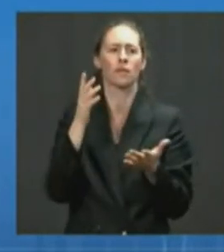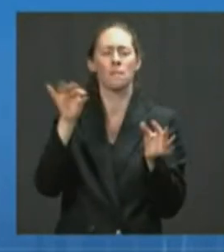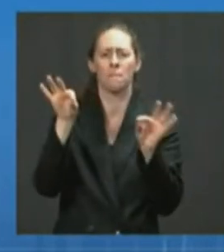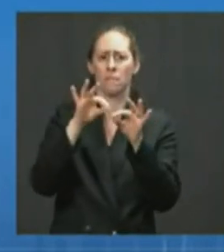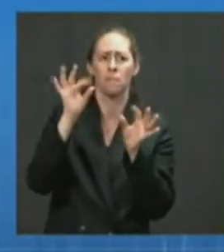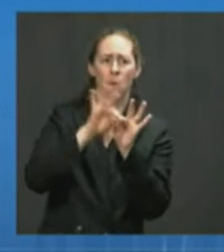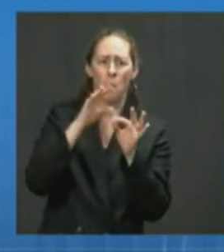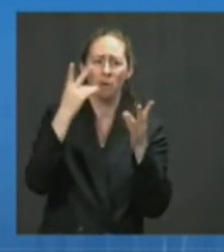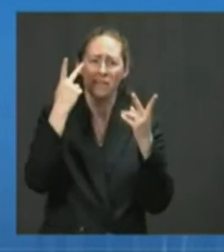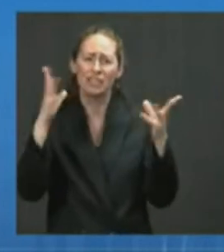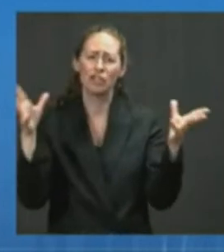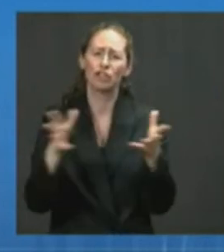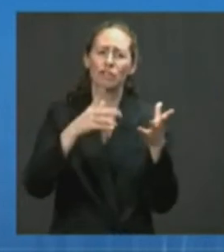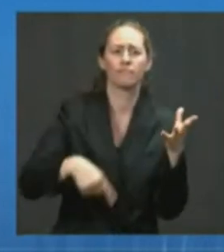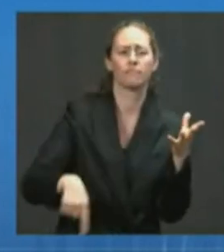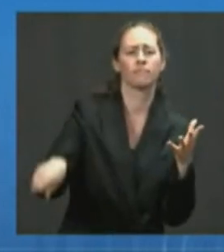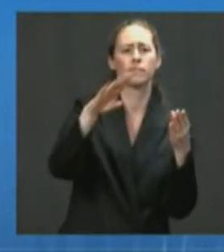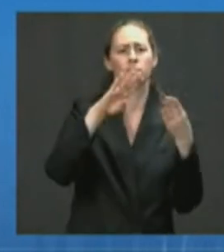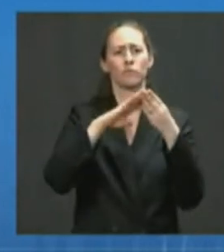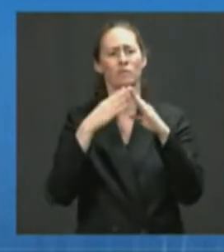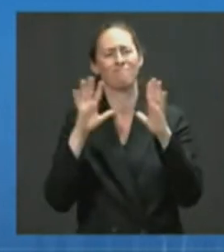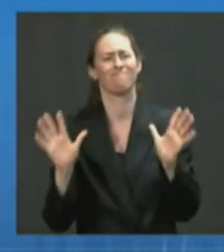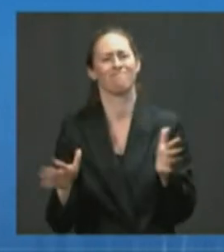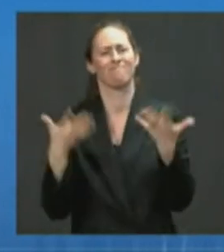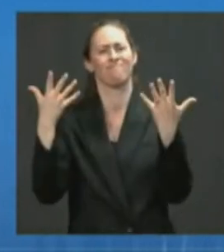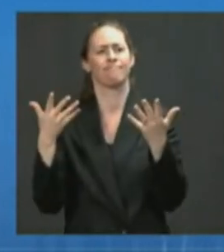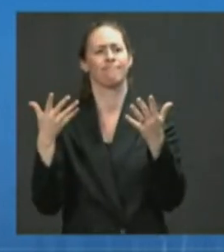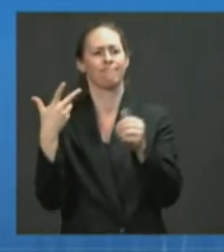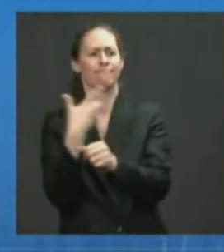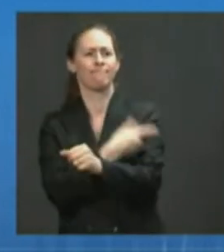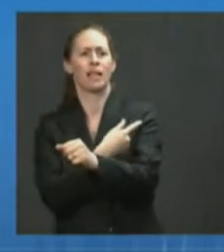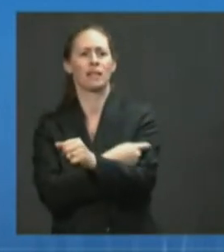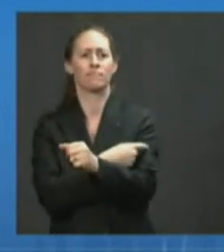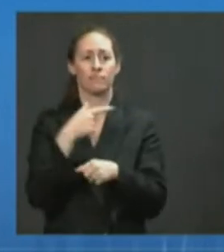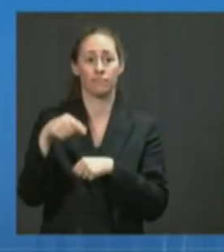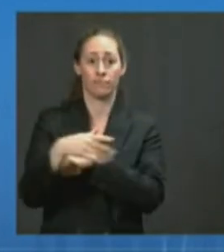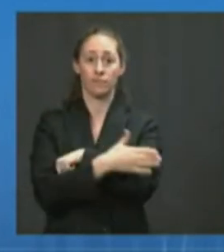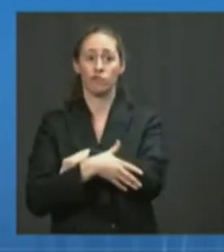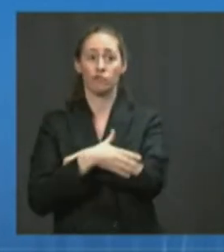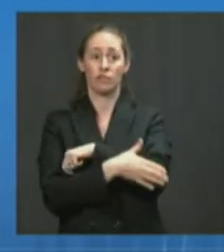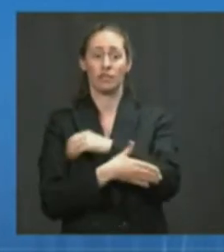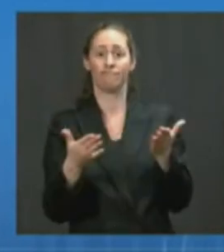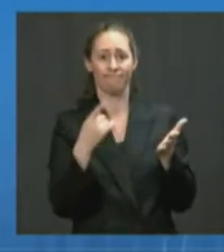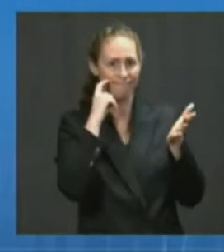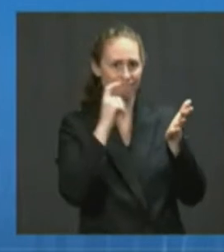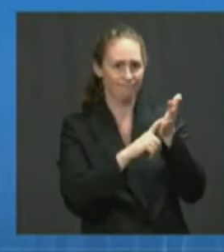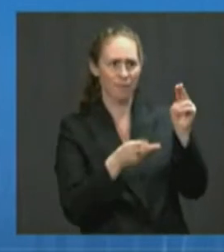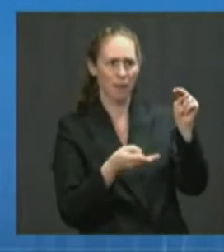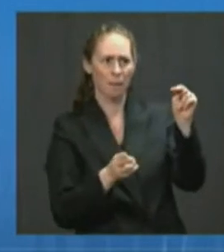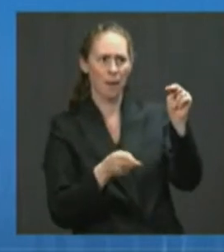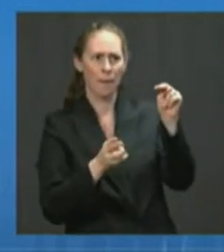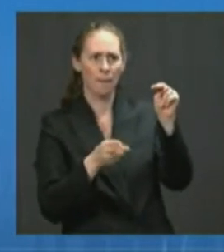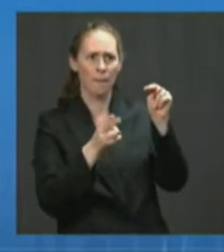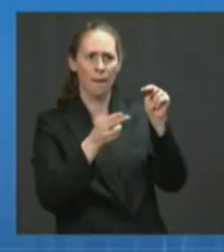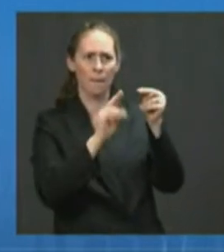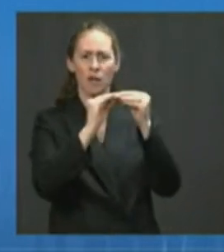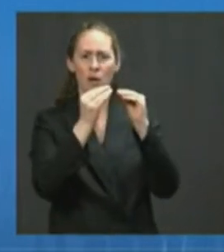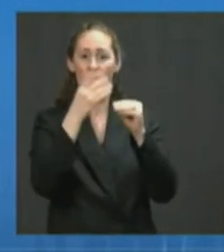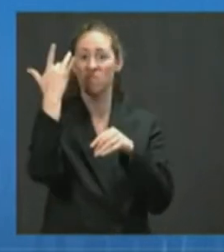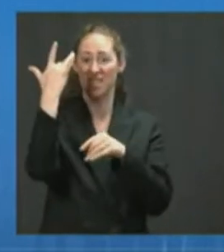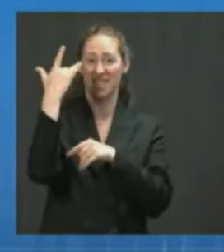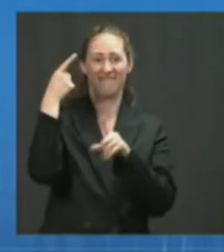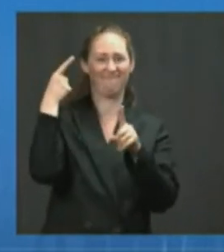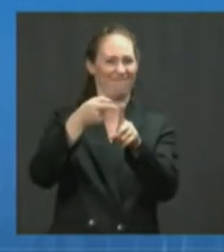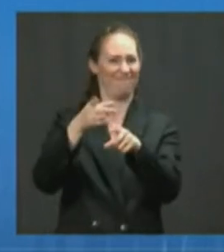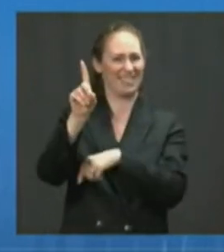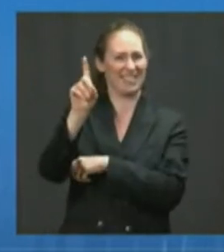globally. There are places in this country where cases are high and cases caused by the Delta variant are also really